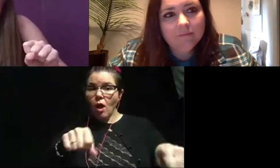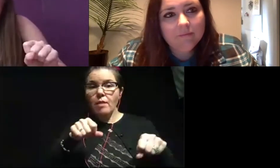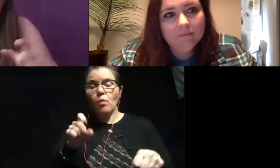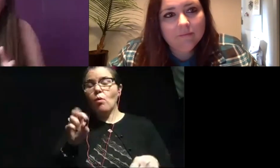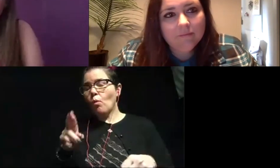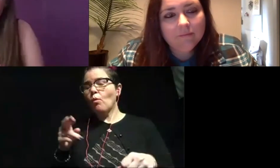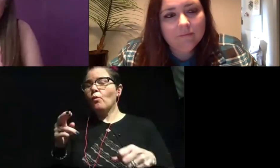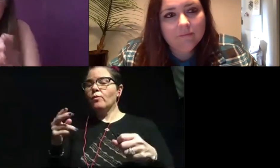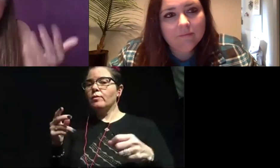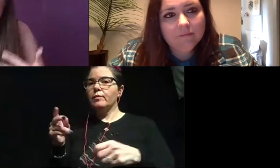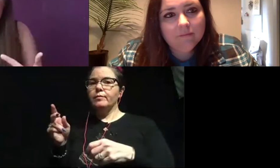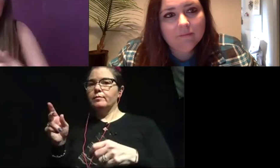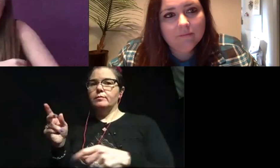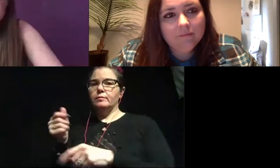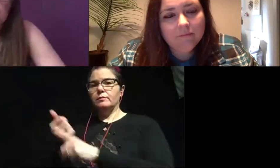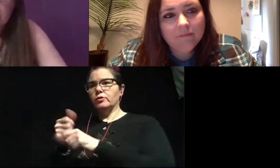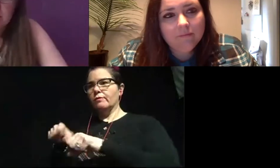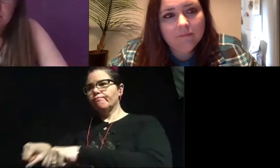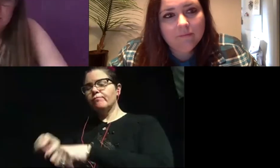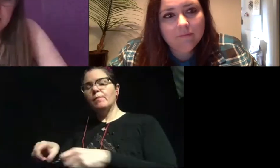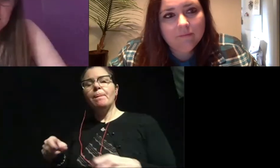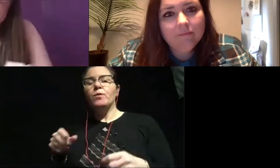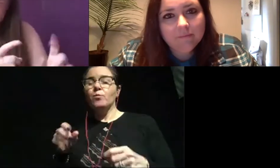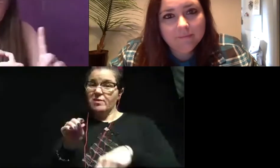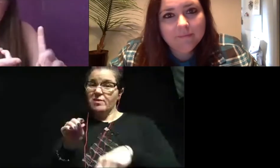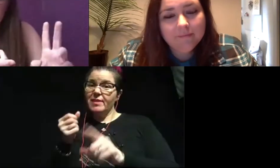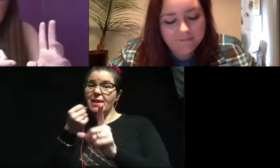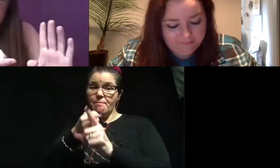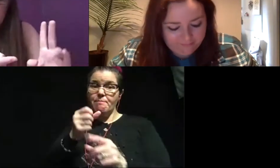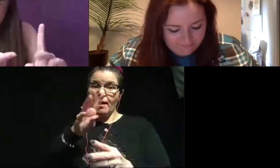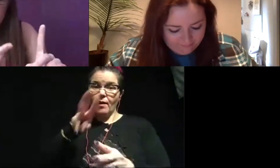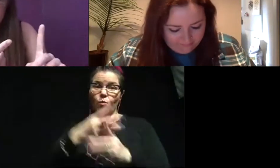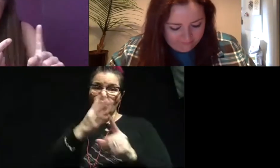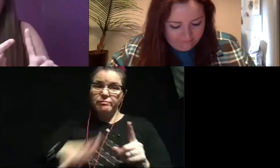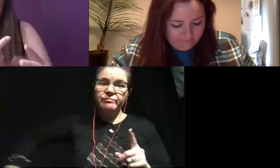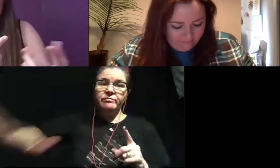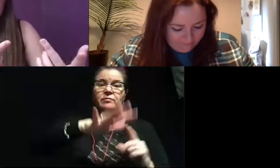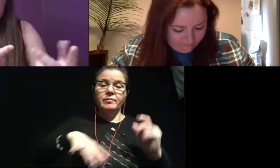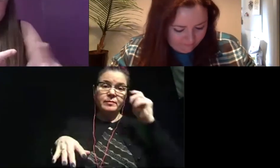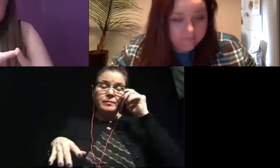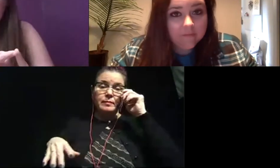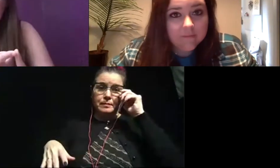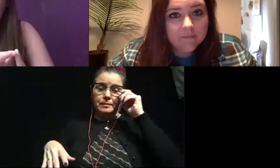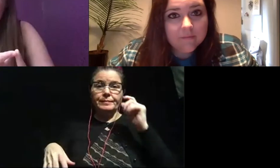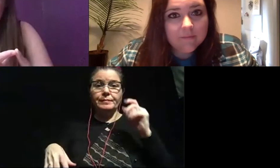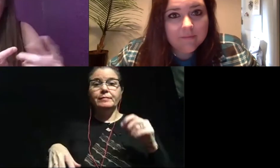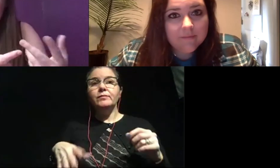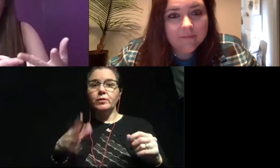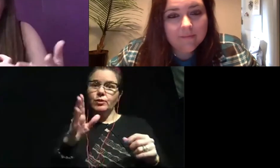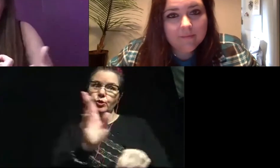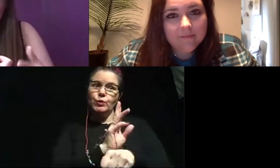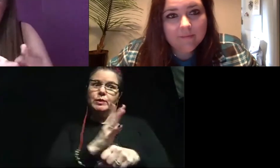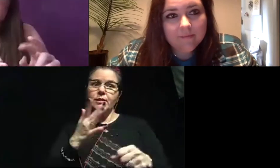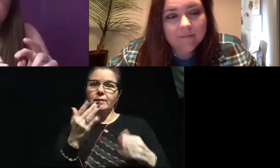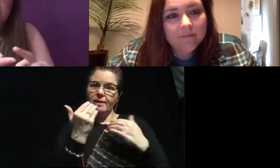one, those actually affect the world around you, right? Because you're using, uh, limited resources like